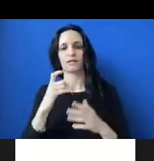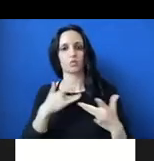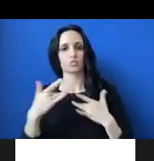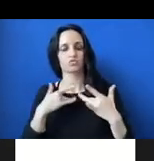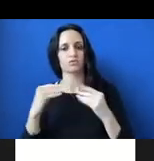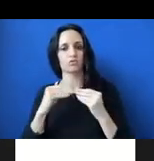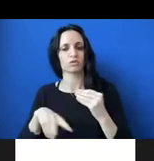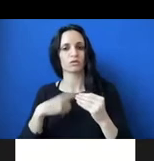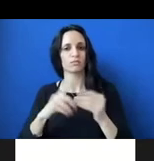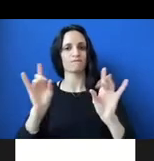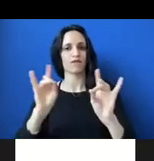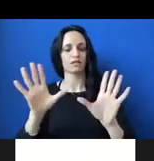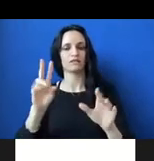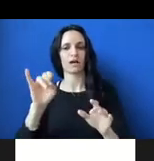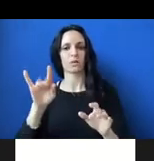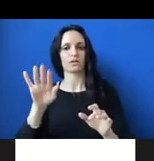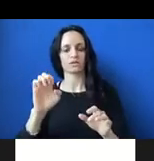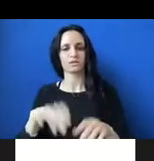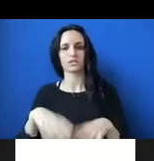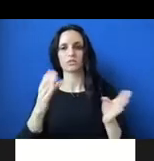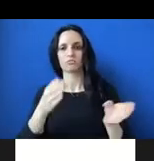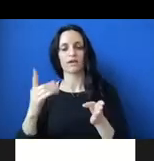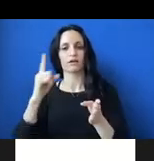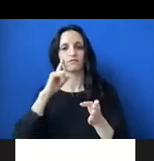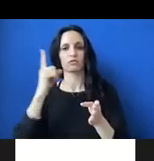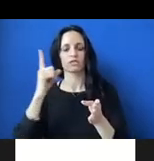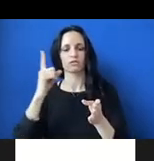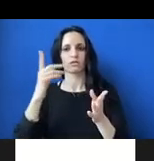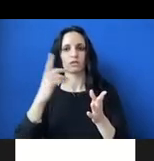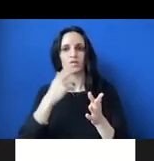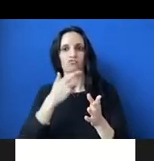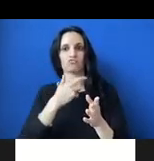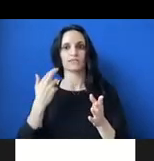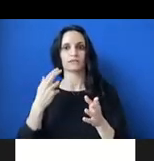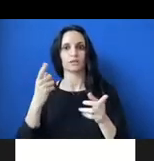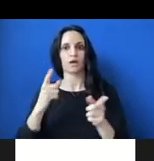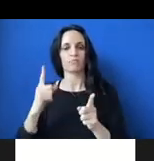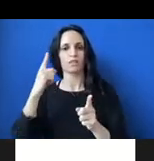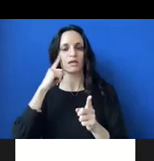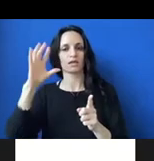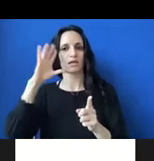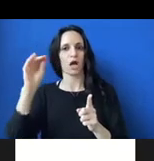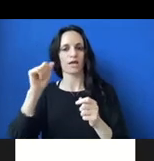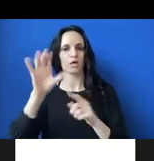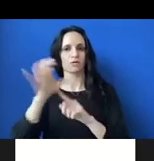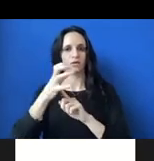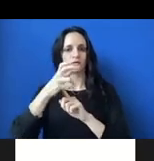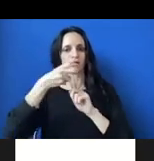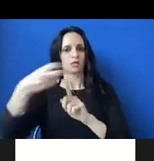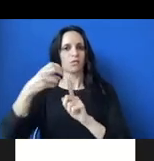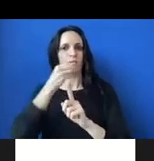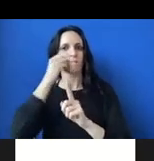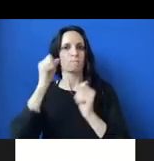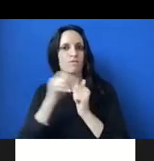violence, being prepared for something risky to happen, thinking that a guy would make her go home with him, describing wanting to be able to